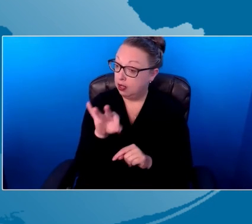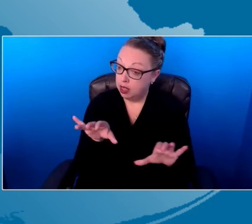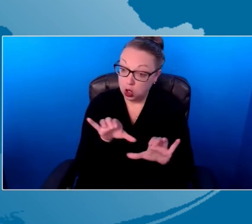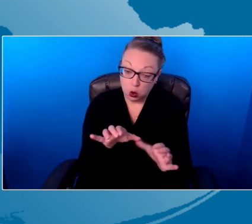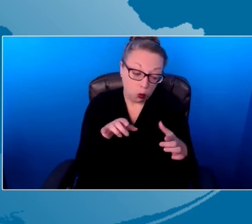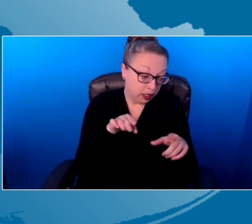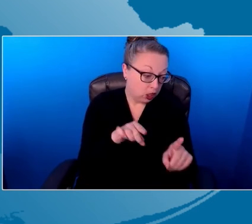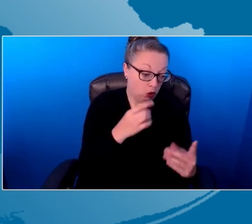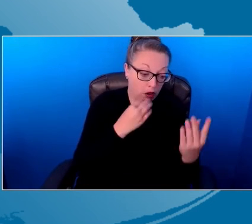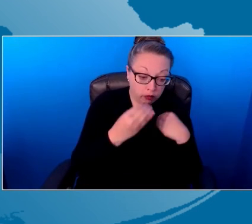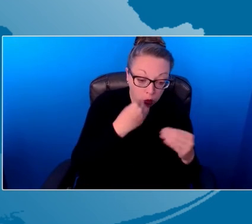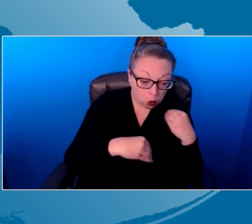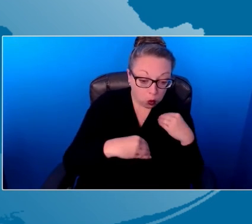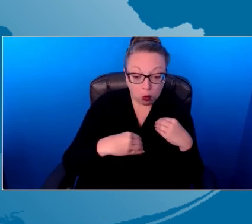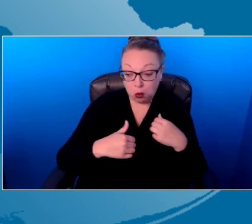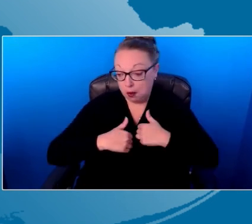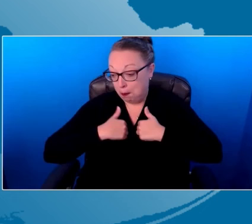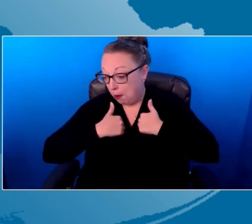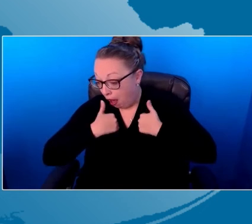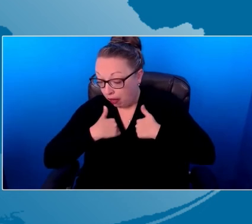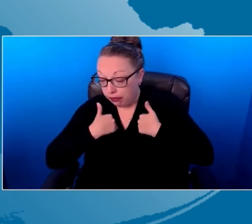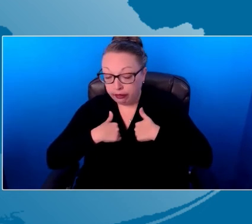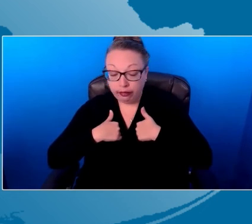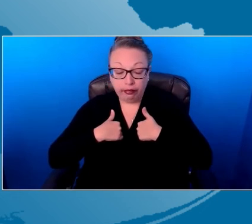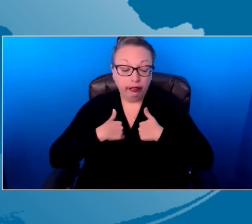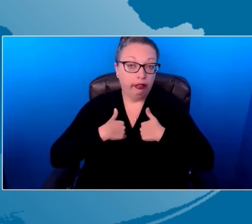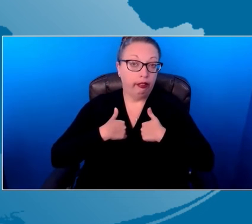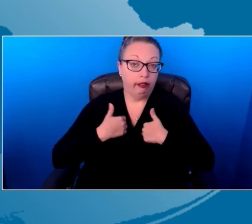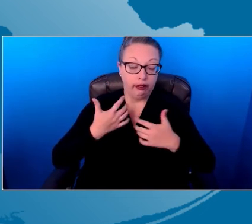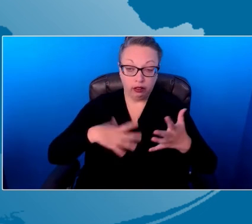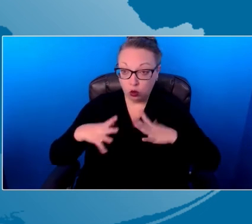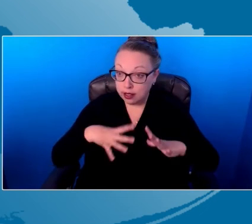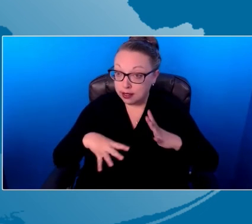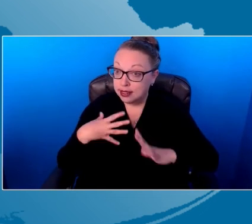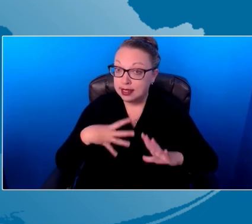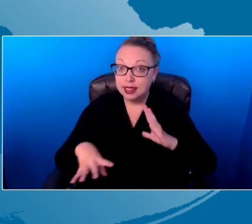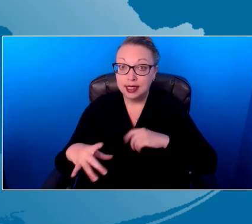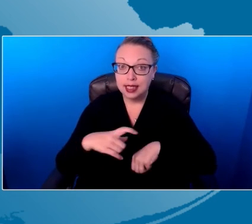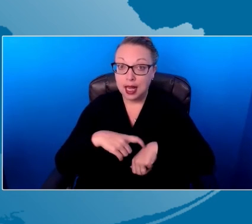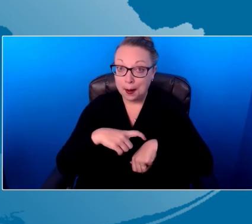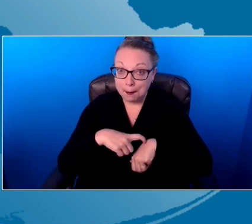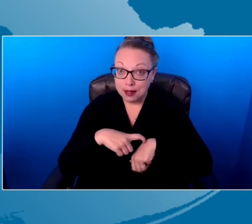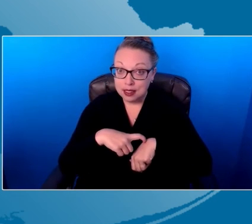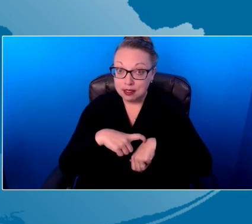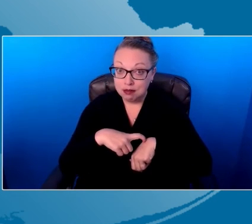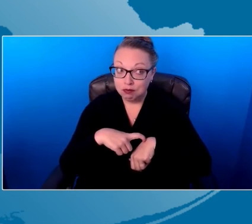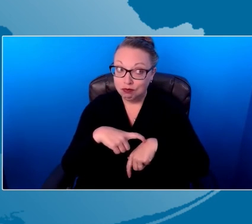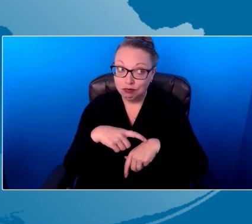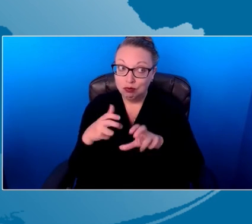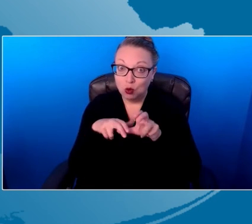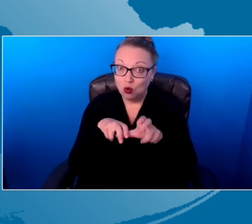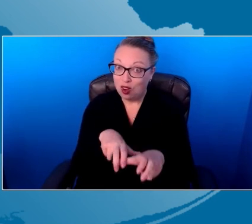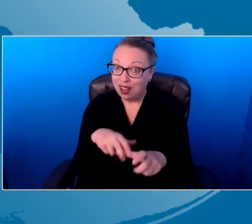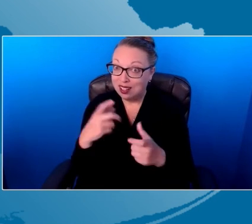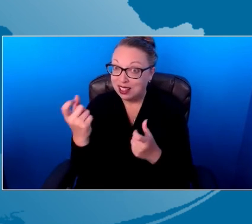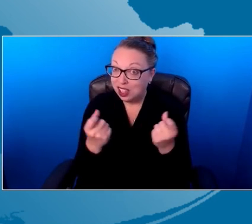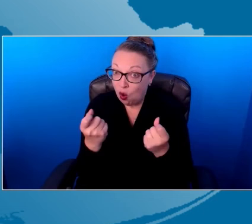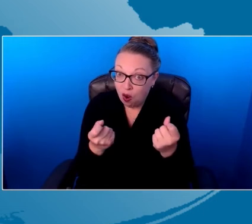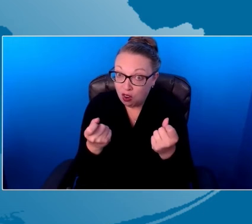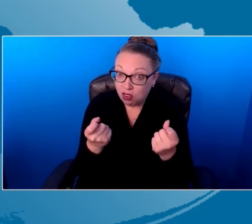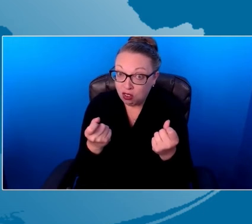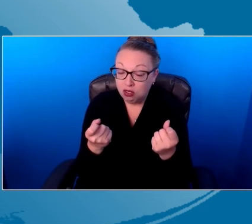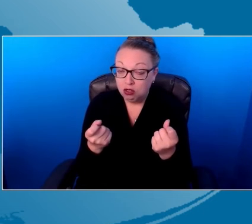times, bath times, getting dressed times, riding in the car times,